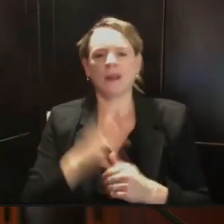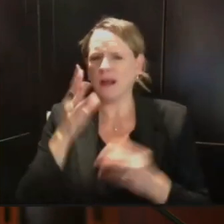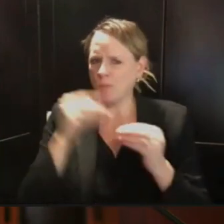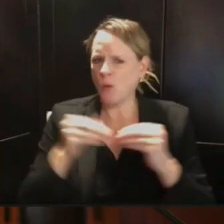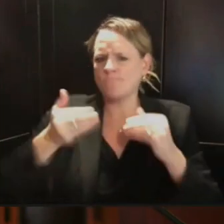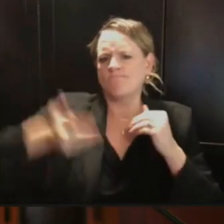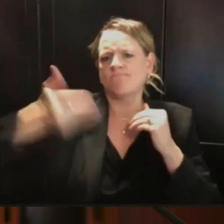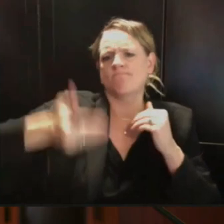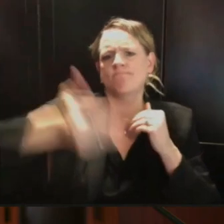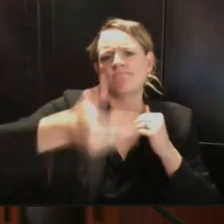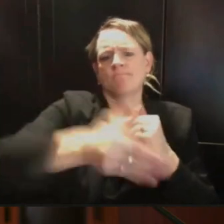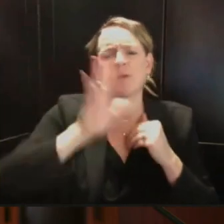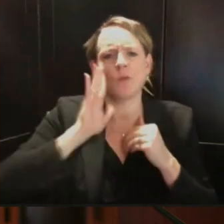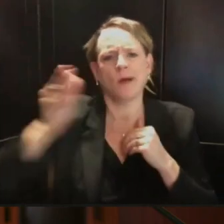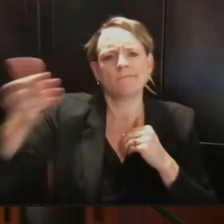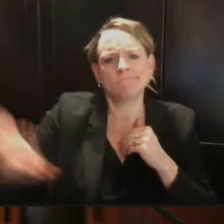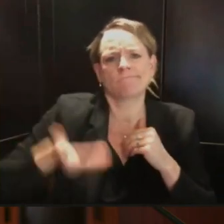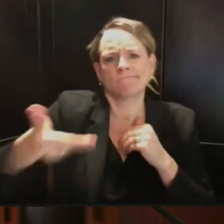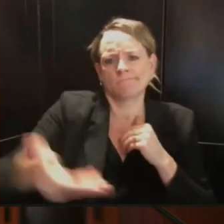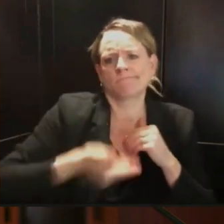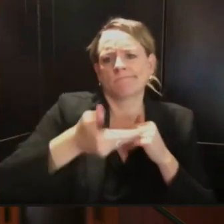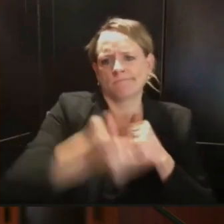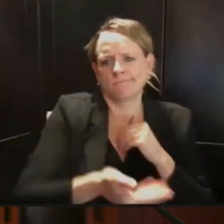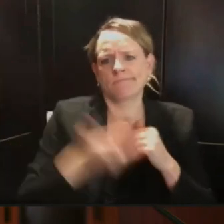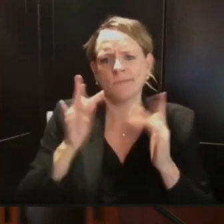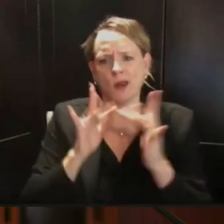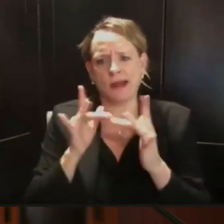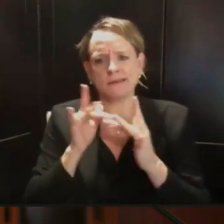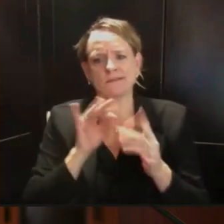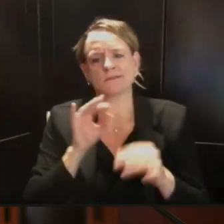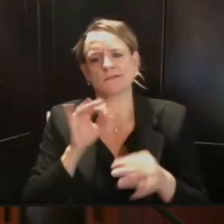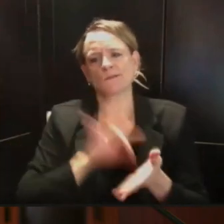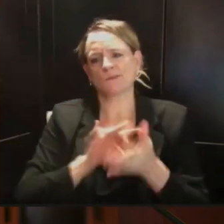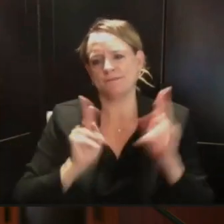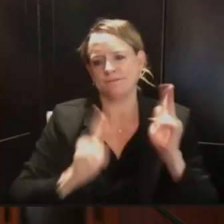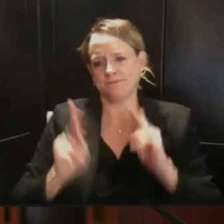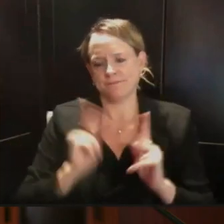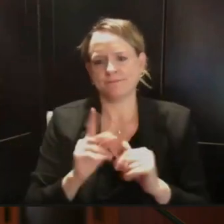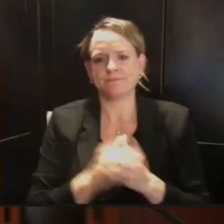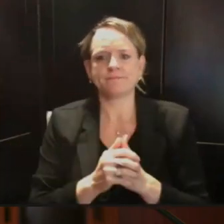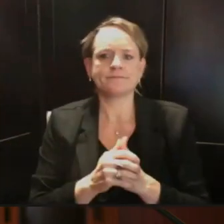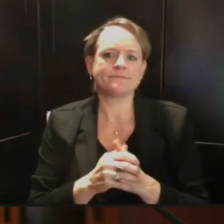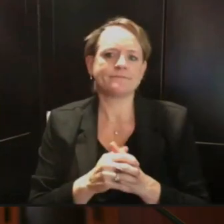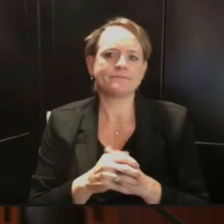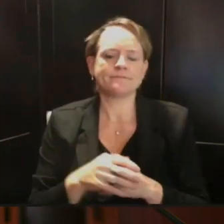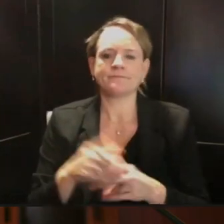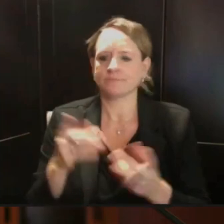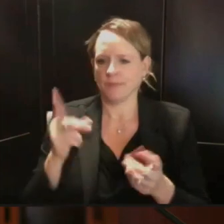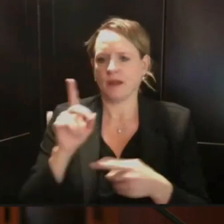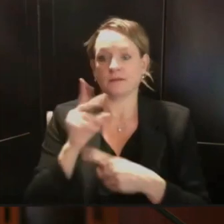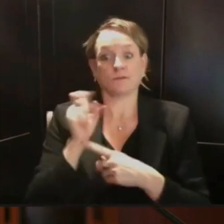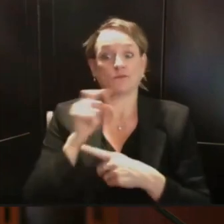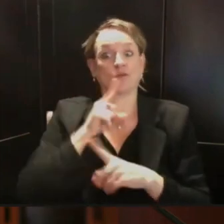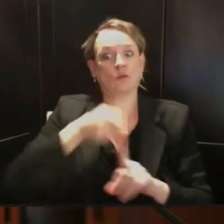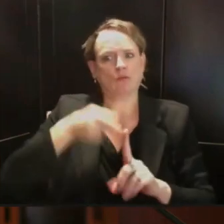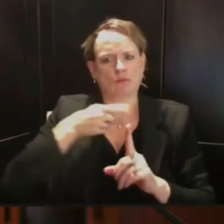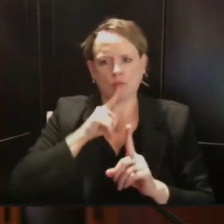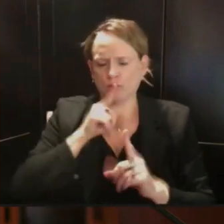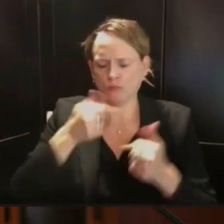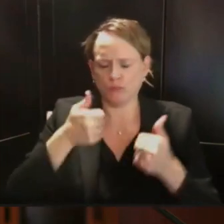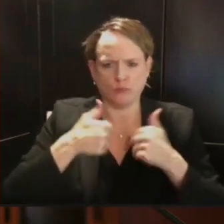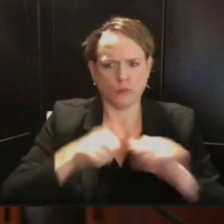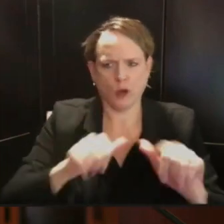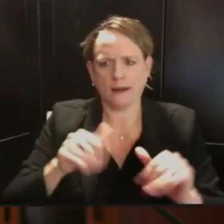working to be able to provide wraparound surge capacity for local contact tracing efforts. But it